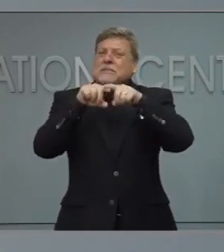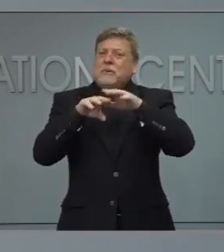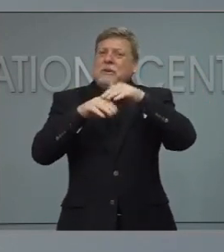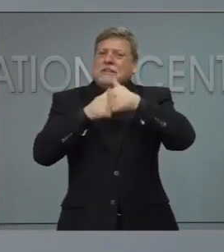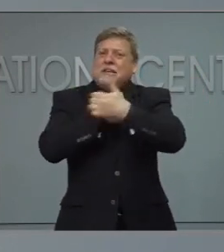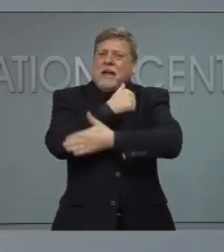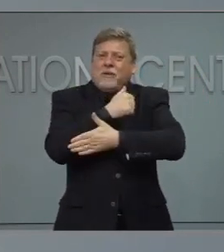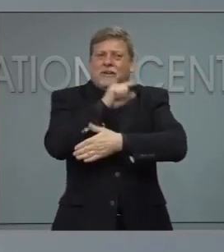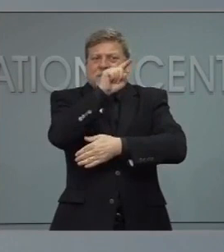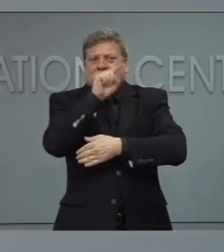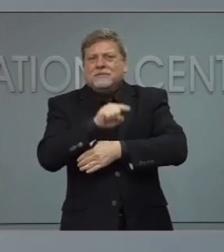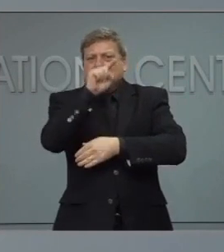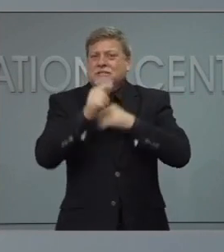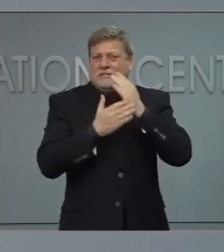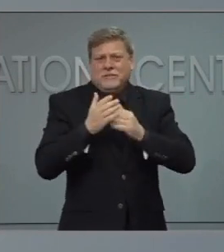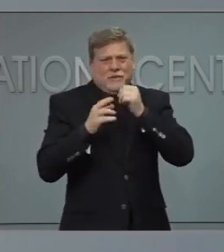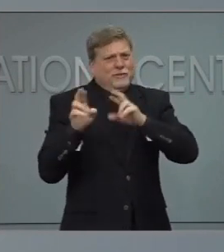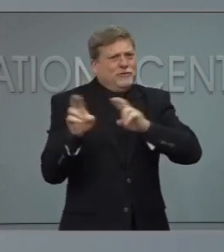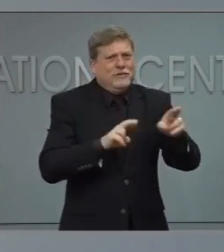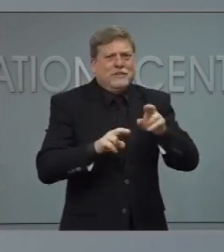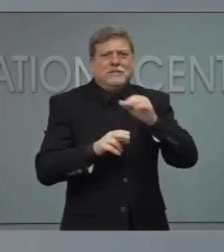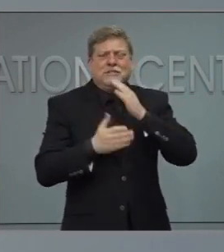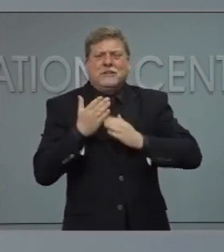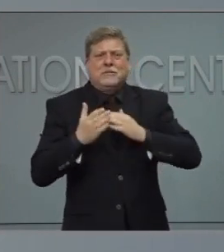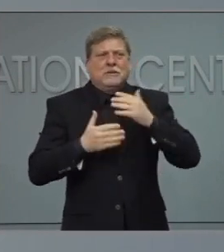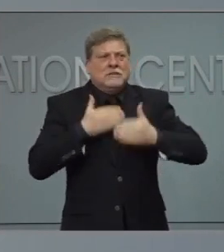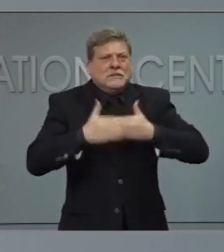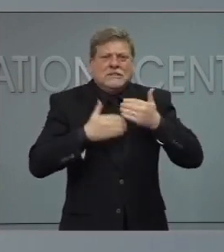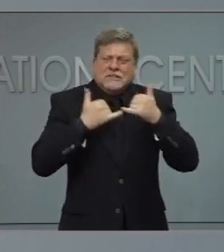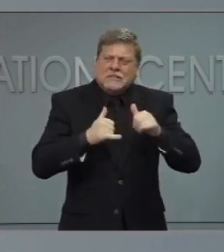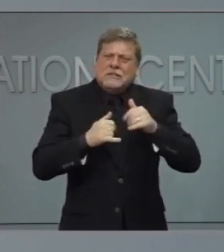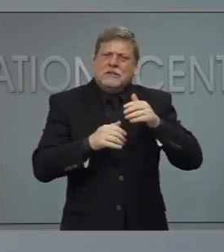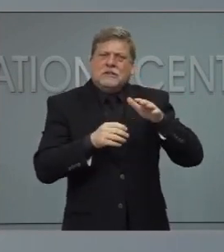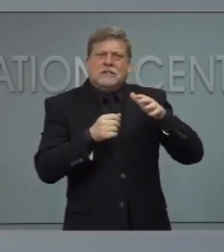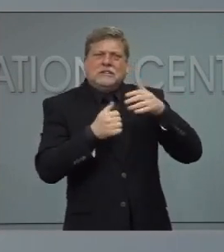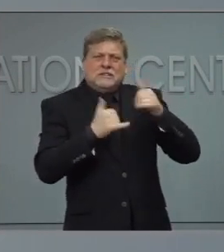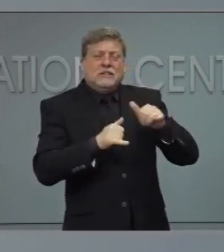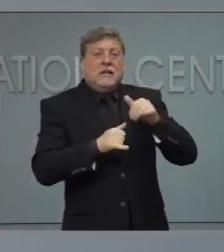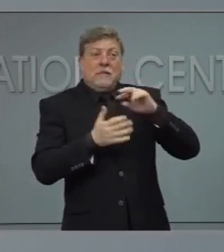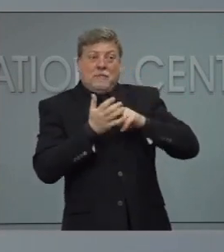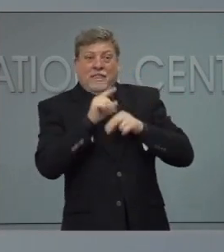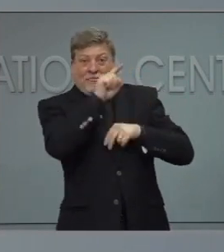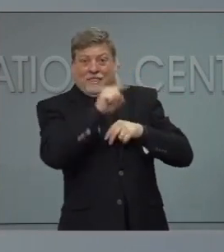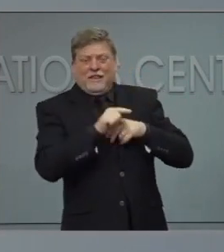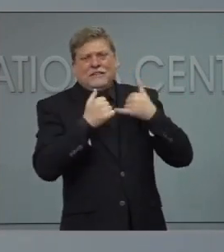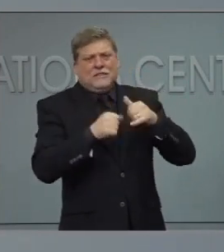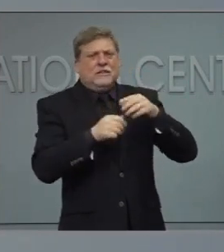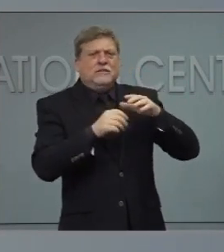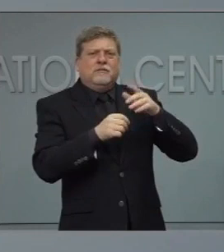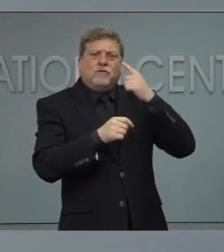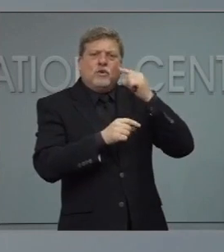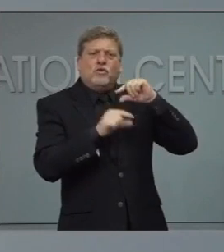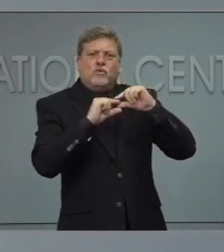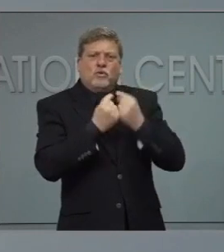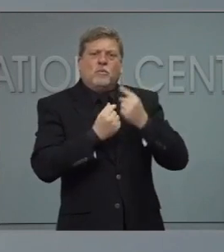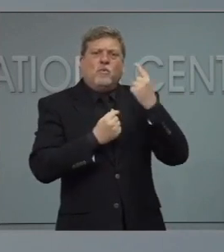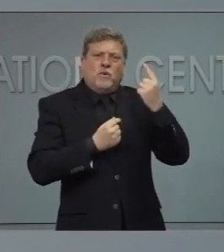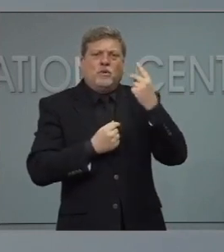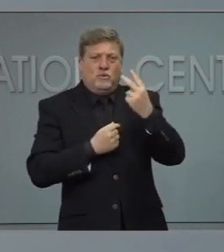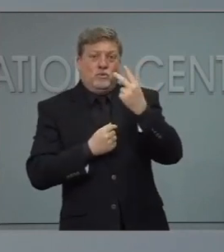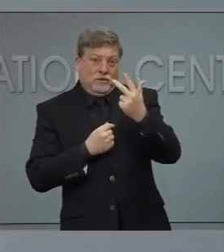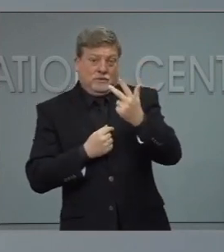This move to group four is good news, and it's possible because of the tireless work of our state health officials,